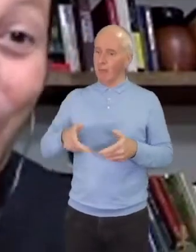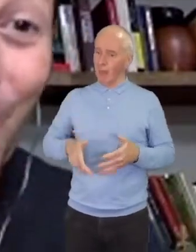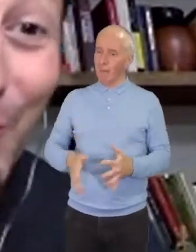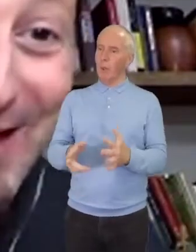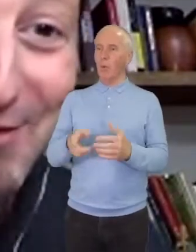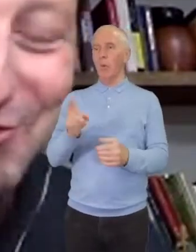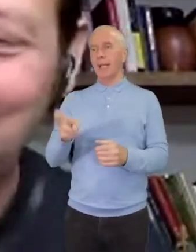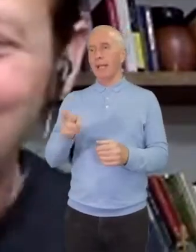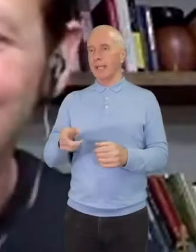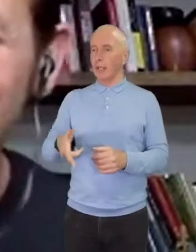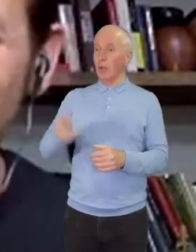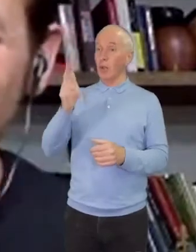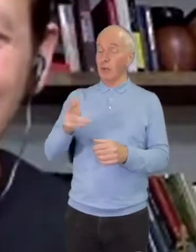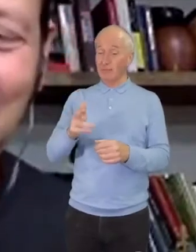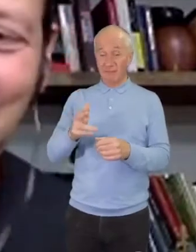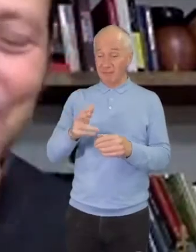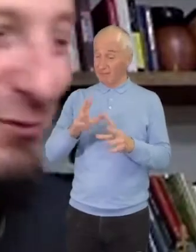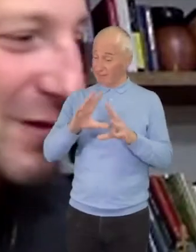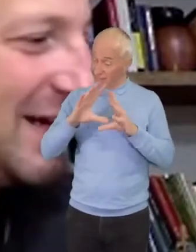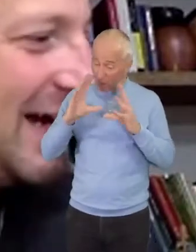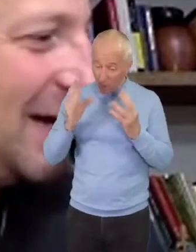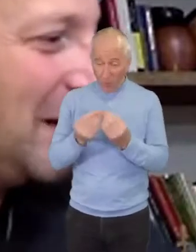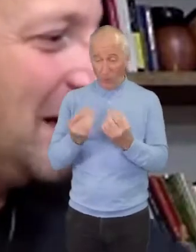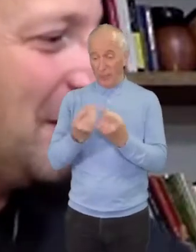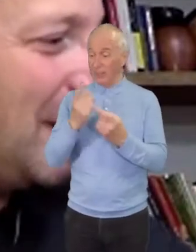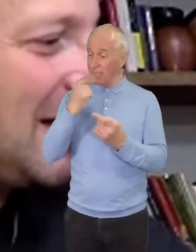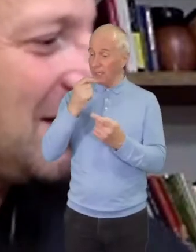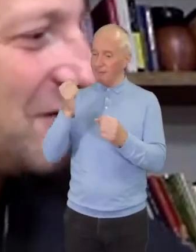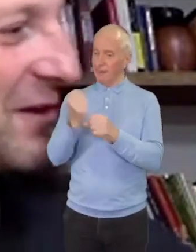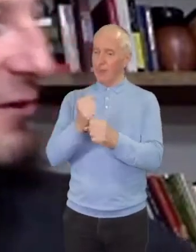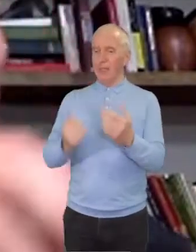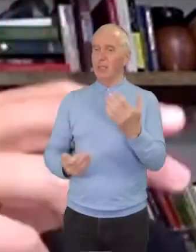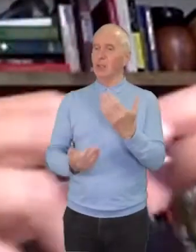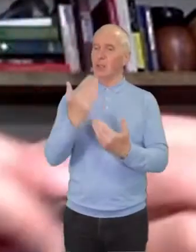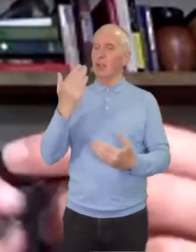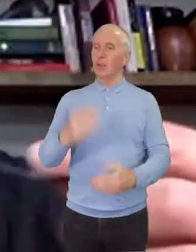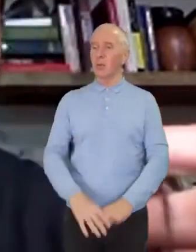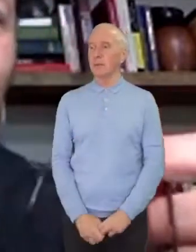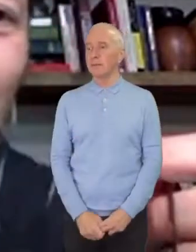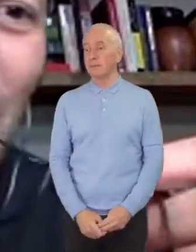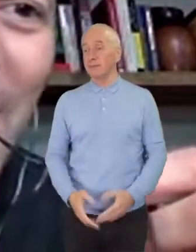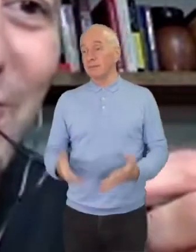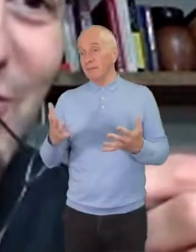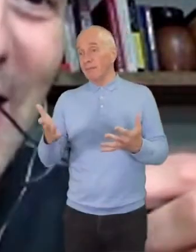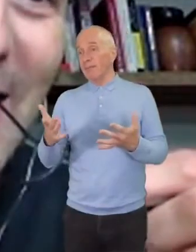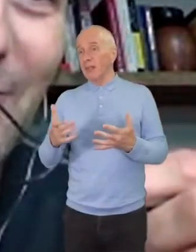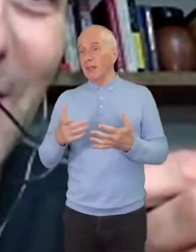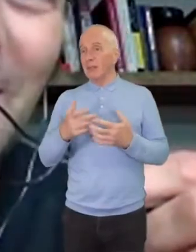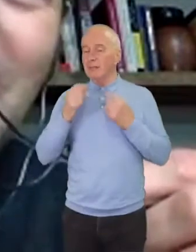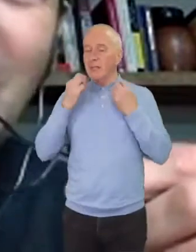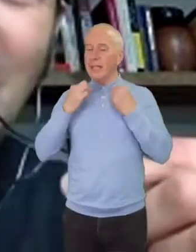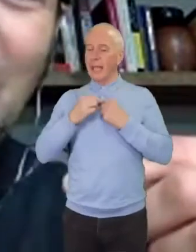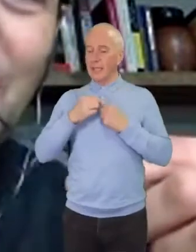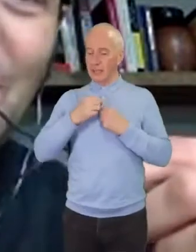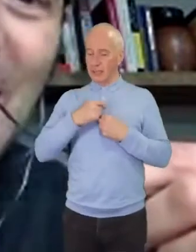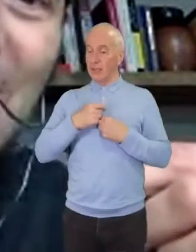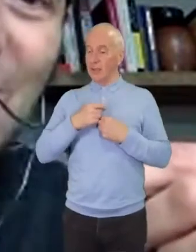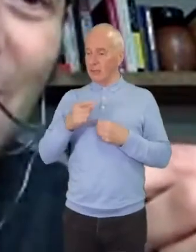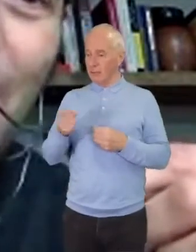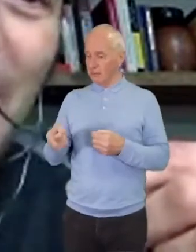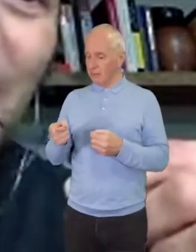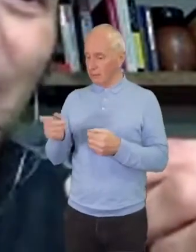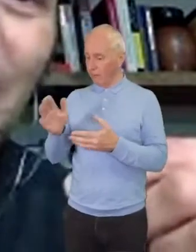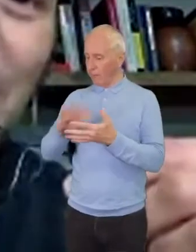like, right? All things can be made new. And we make these little necklaces that we crush out of the little